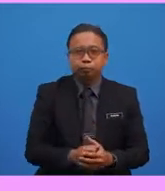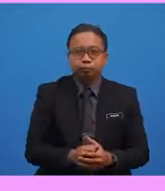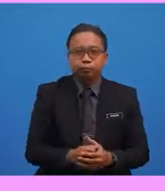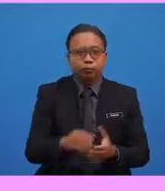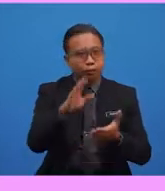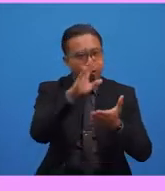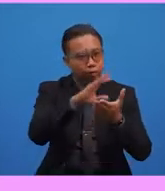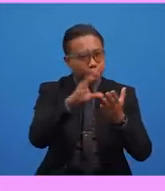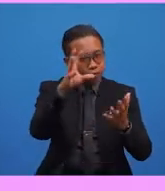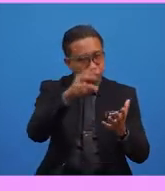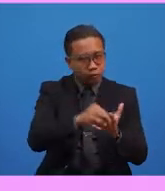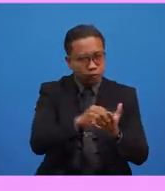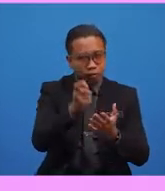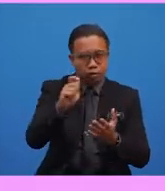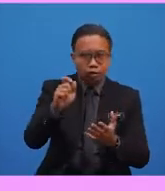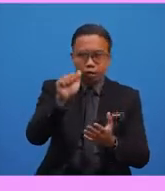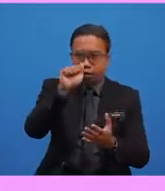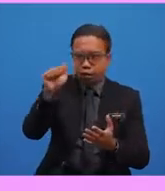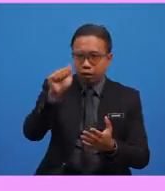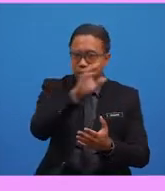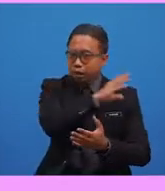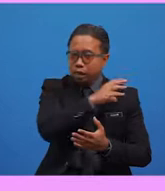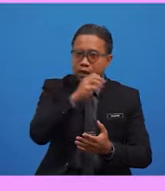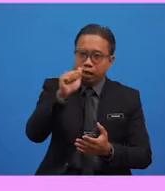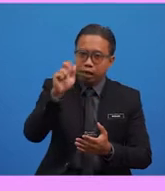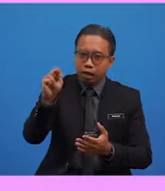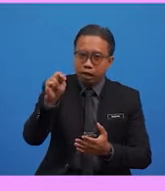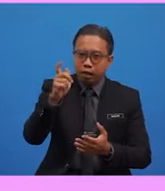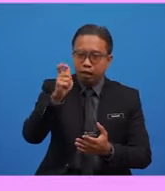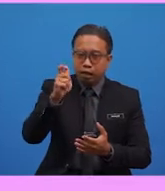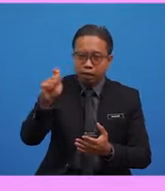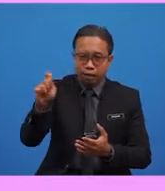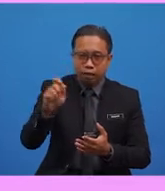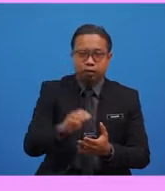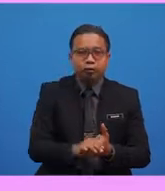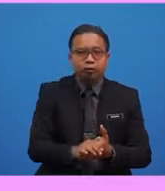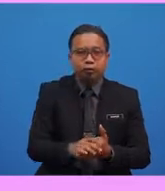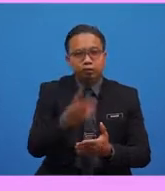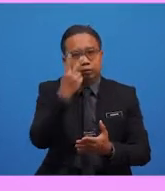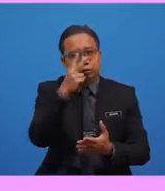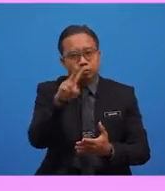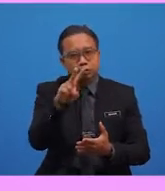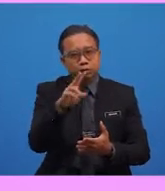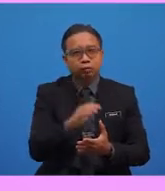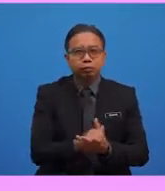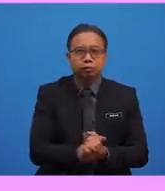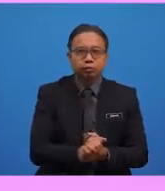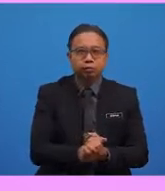and, and the, or just leave it blank if it doesn't need any article. Ready?